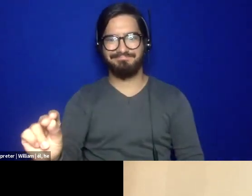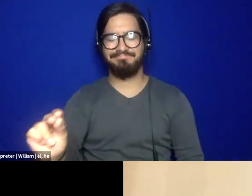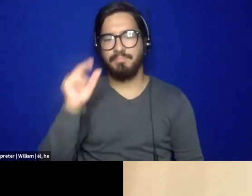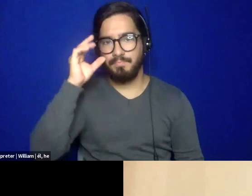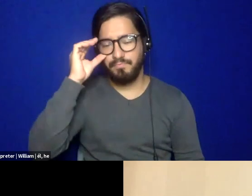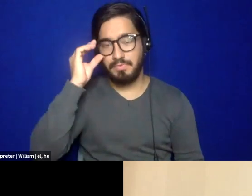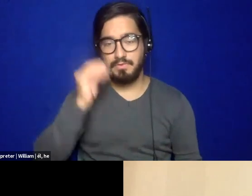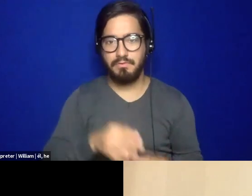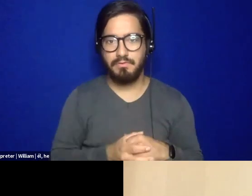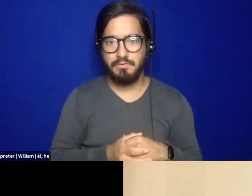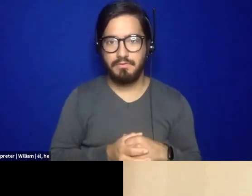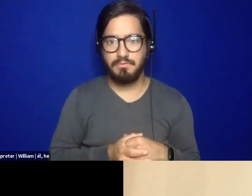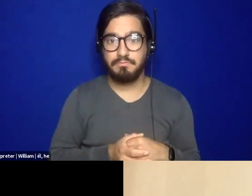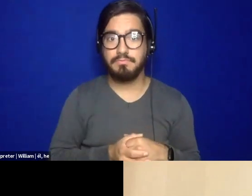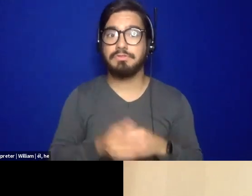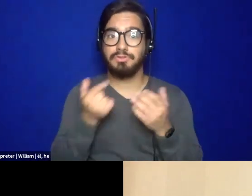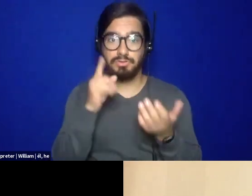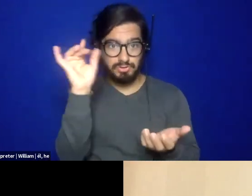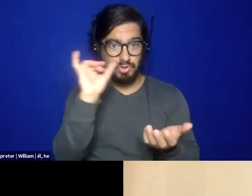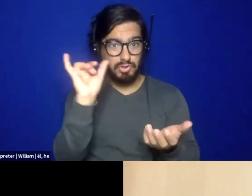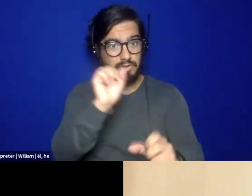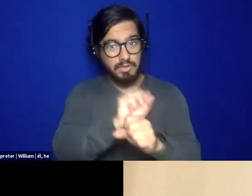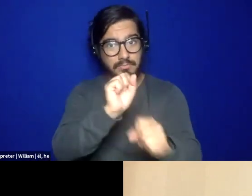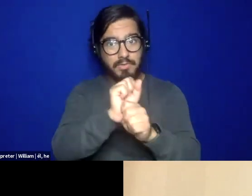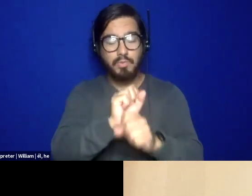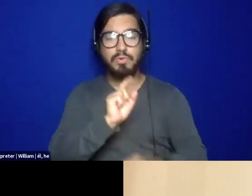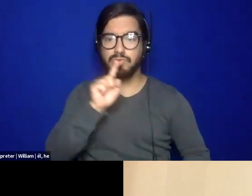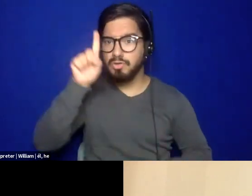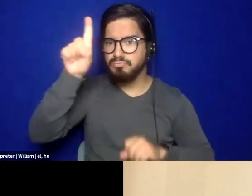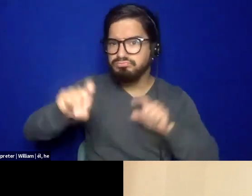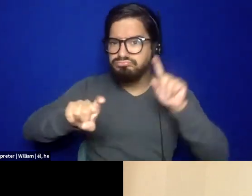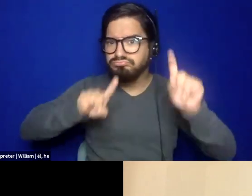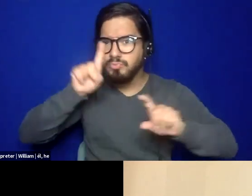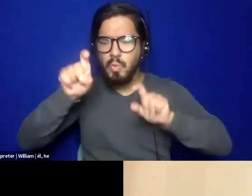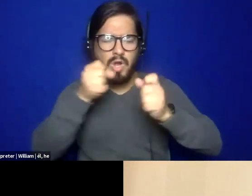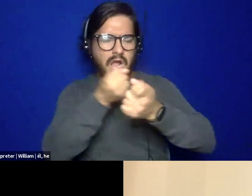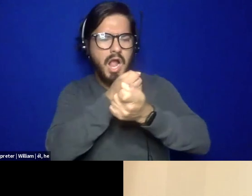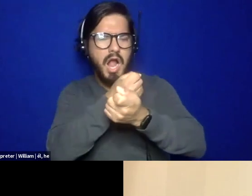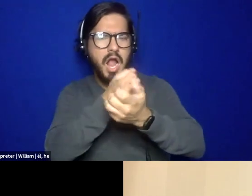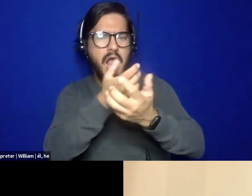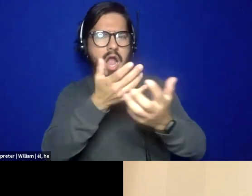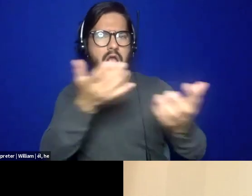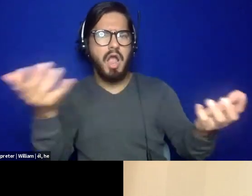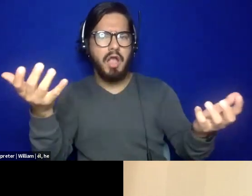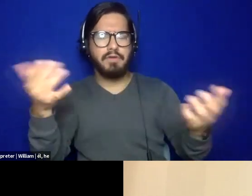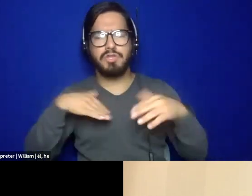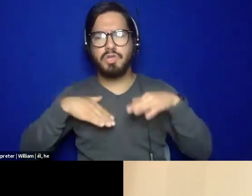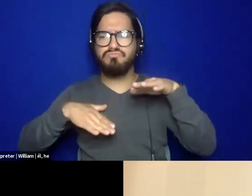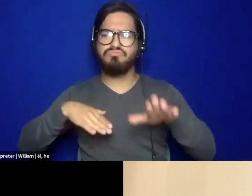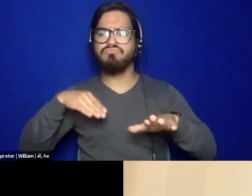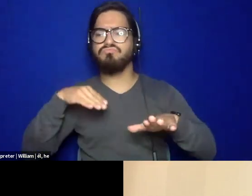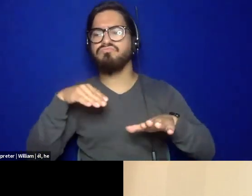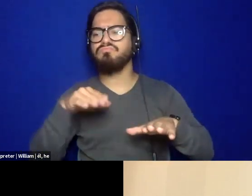this looks in my work is really questioning everything and moving very boldly towards contradictions.